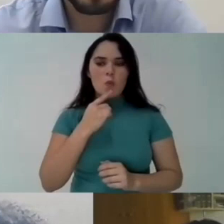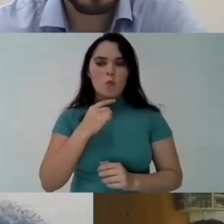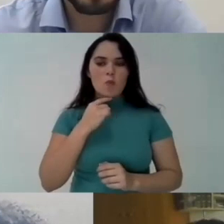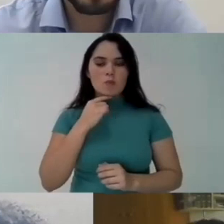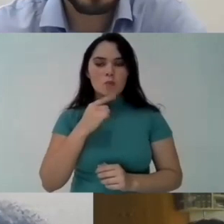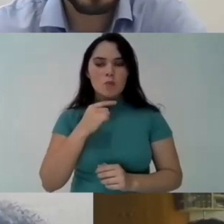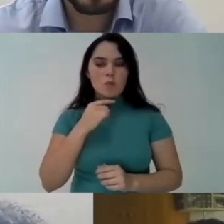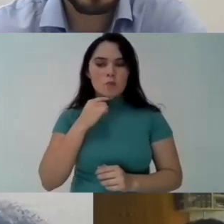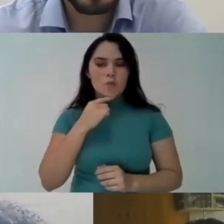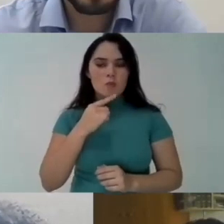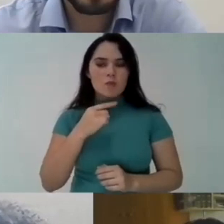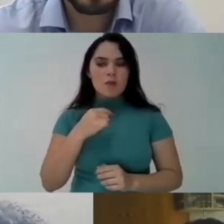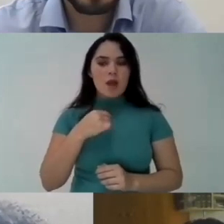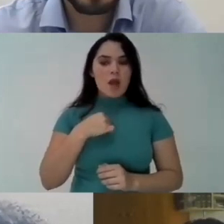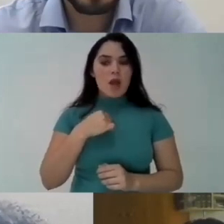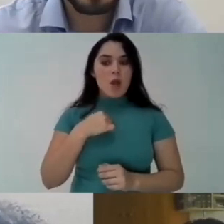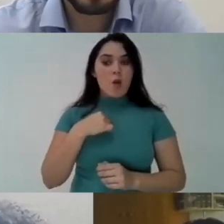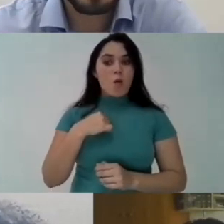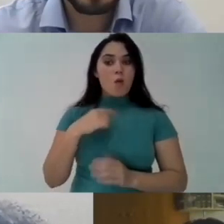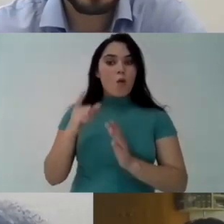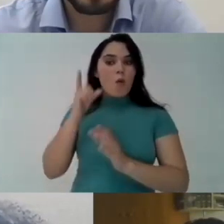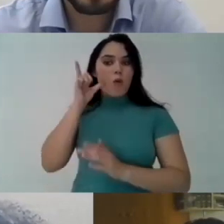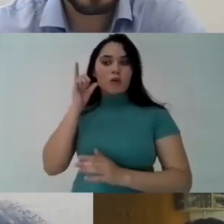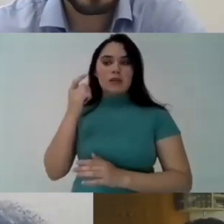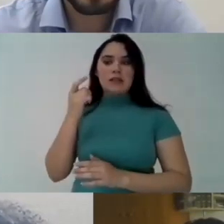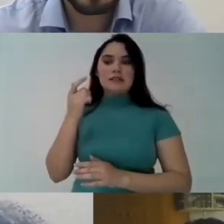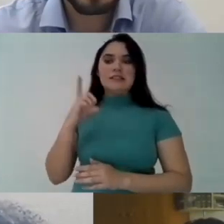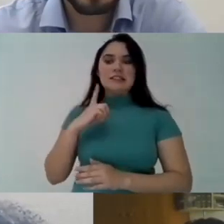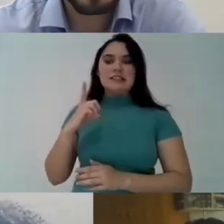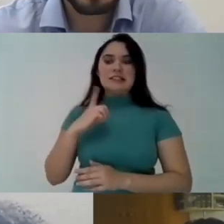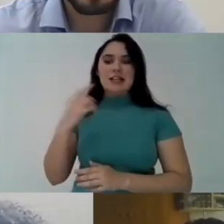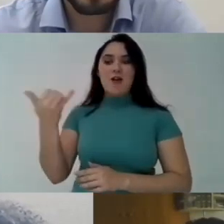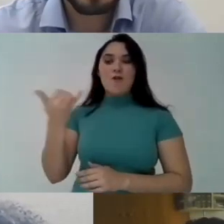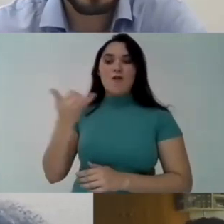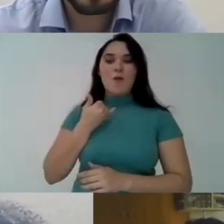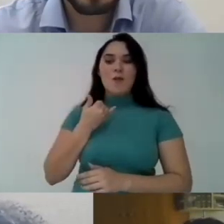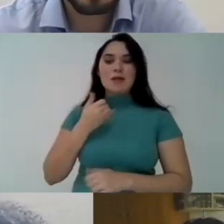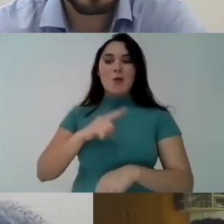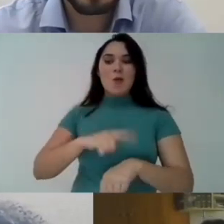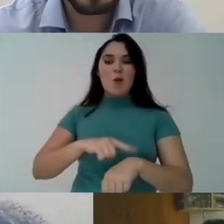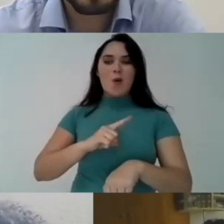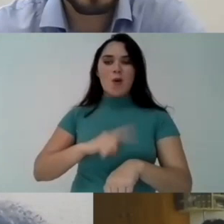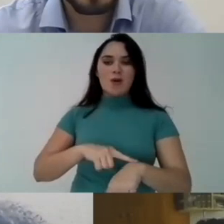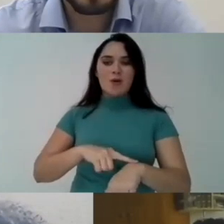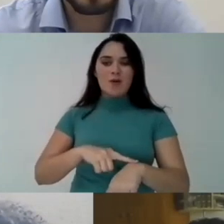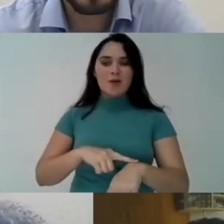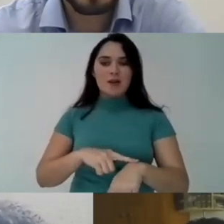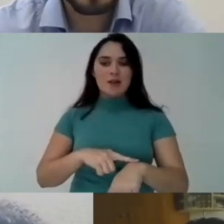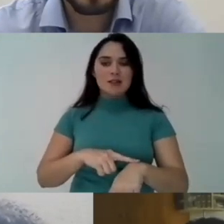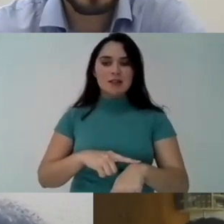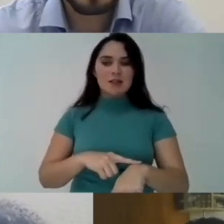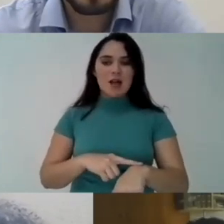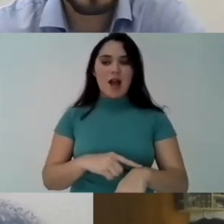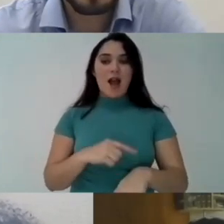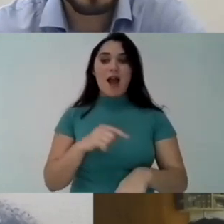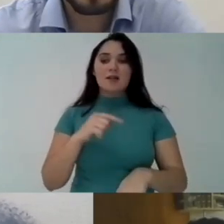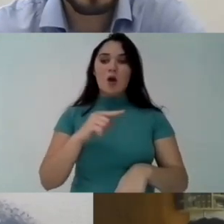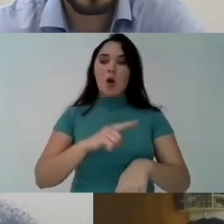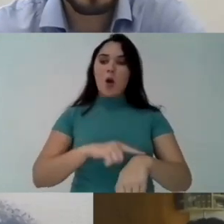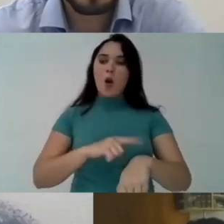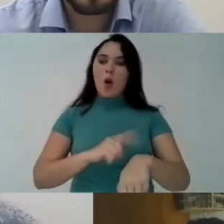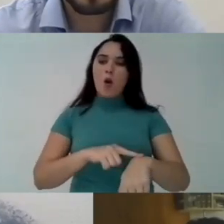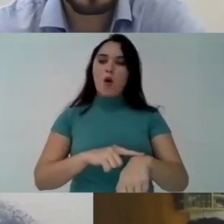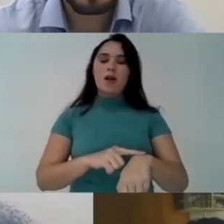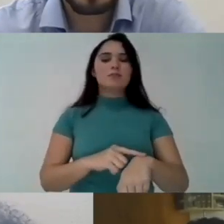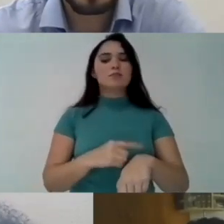know that the delays that happened today it wasn't your fault but i was told that this event would end